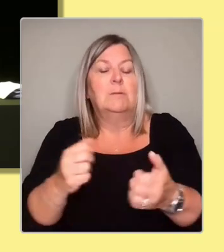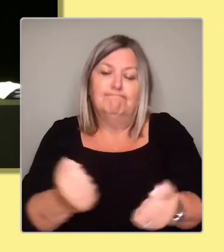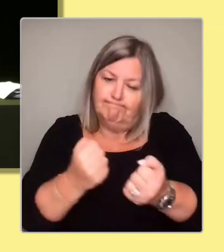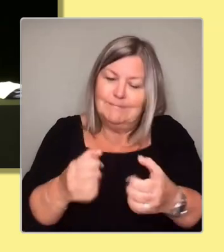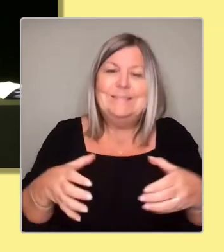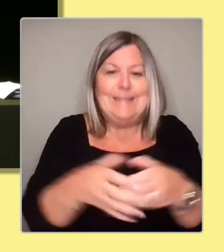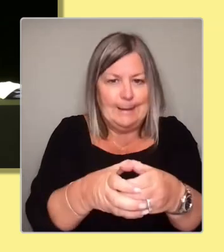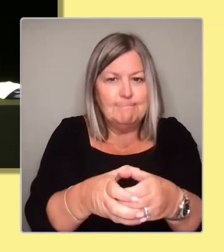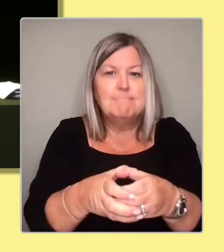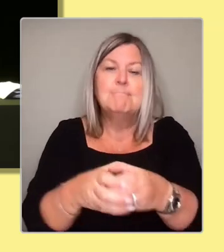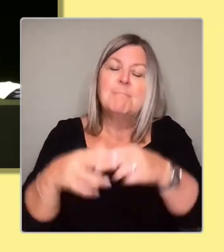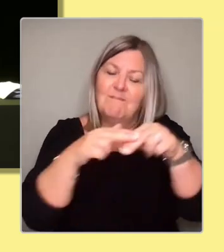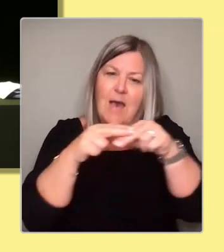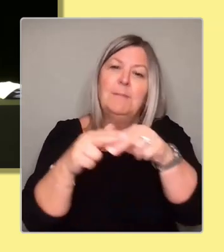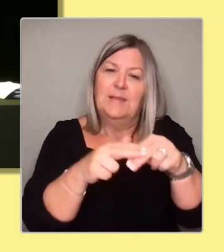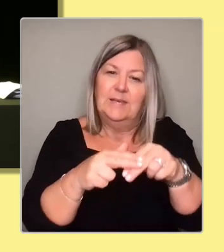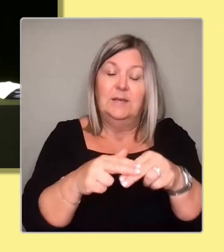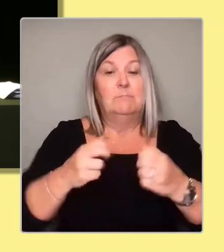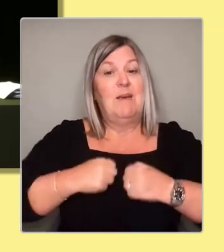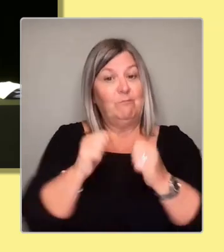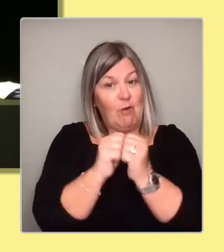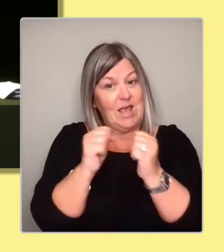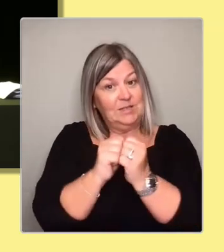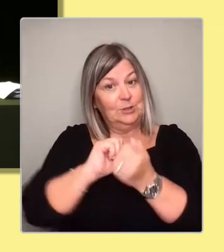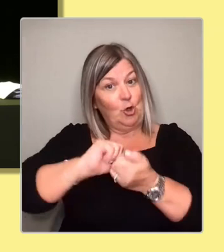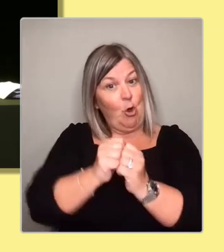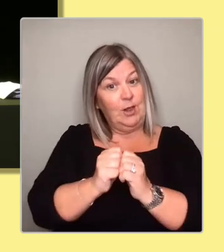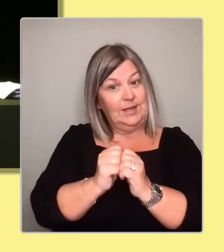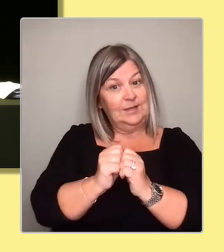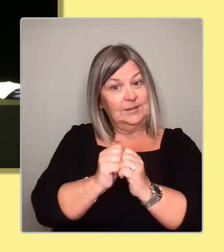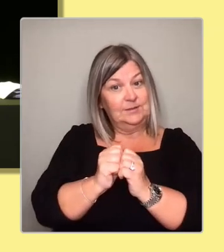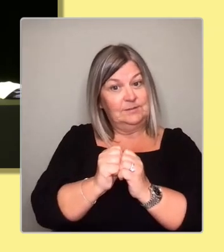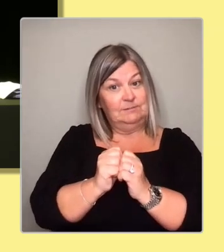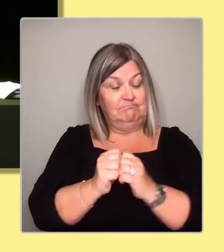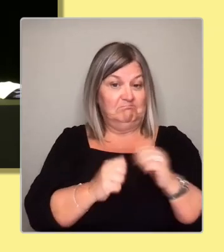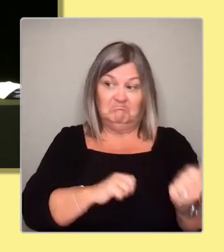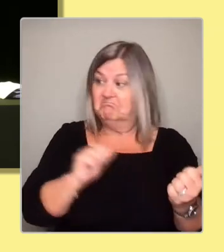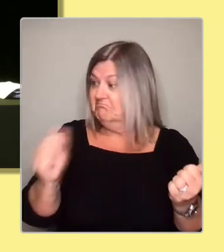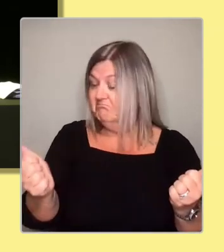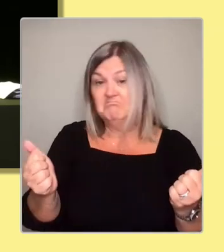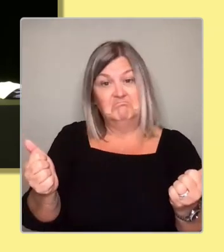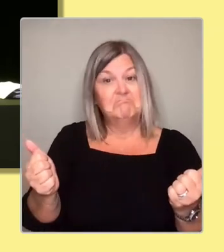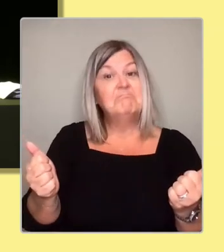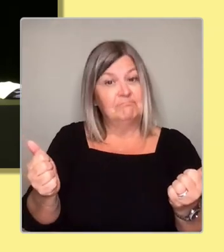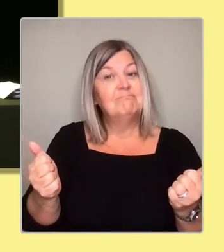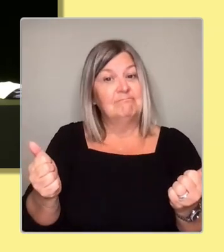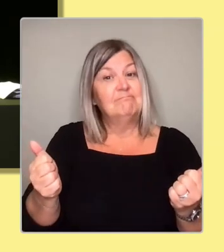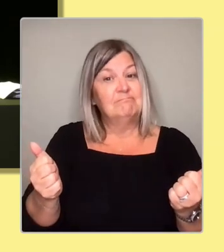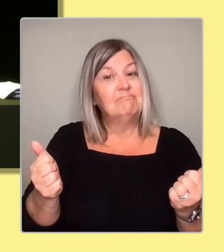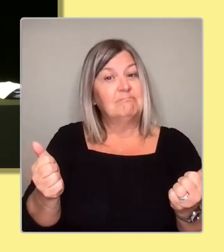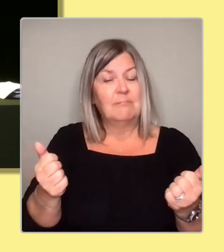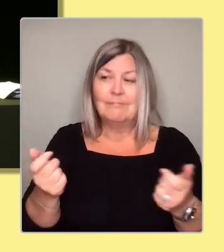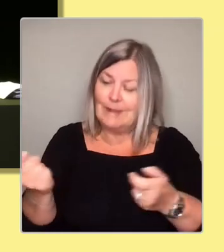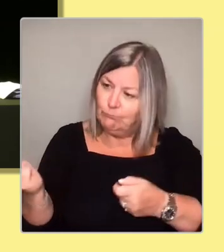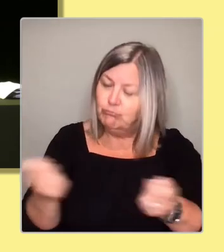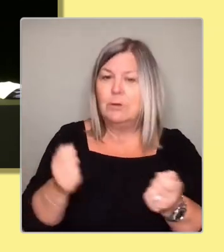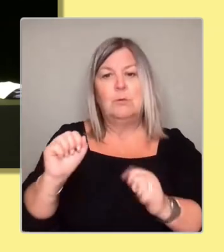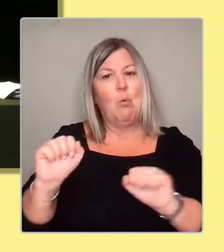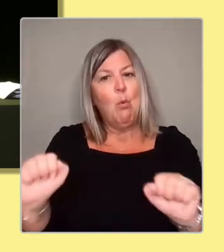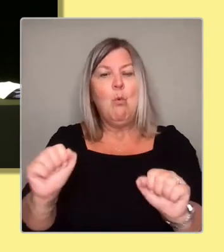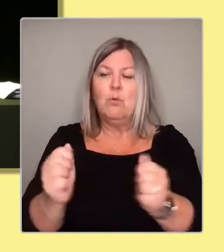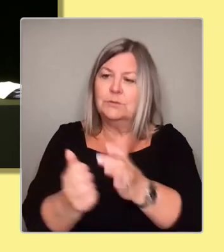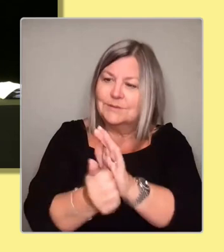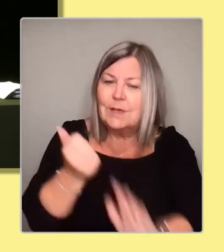platform have great talents. Each one of our members bring talent and skill as party members, a